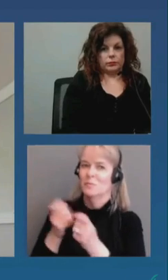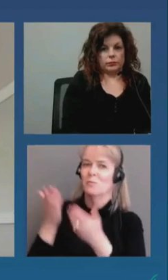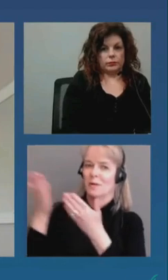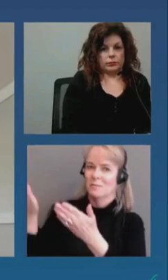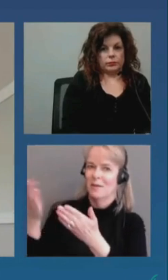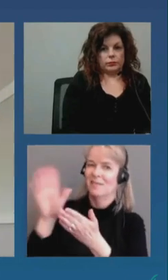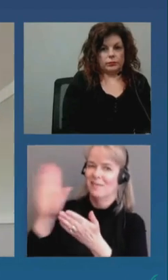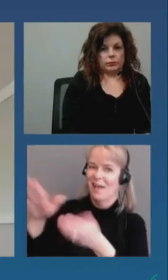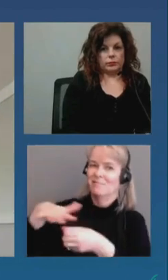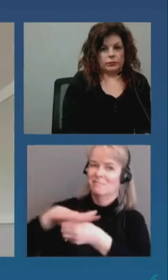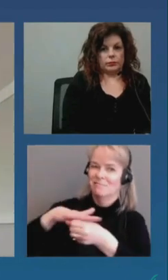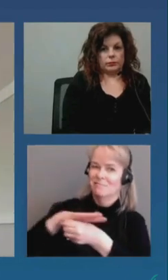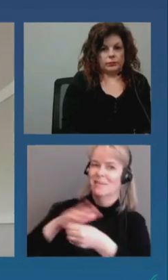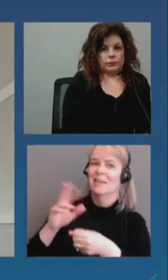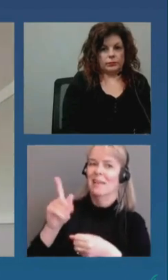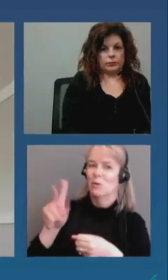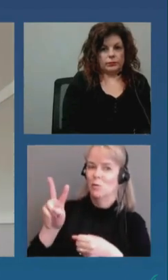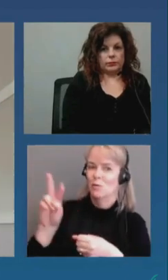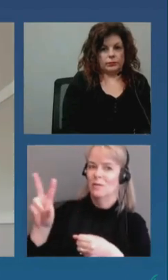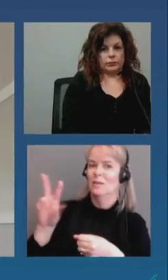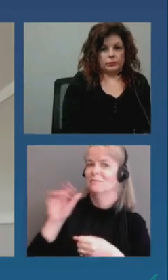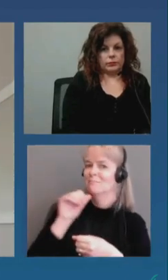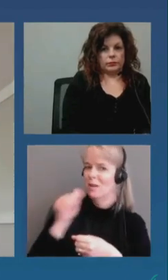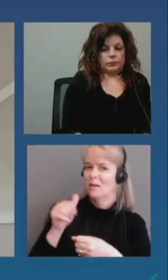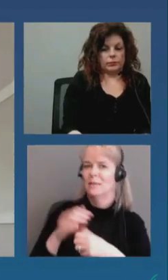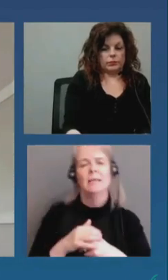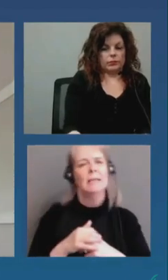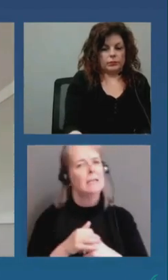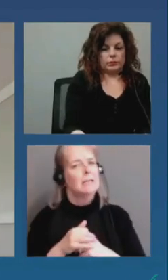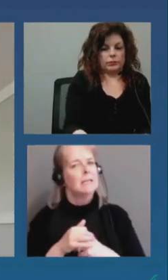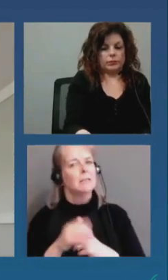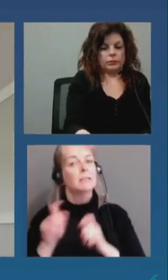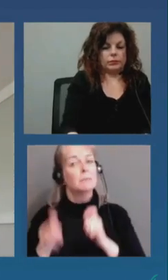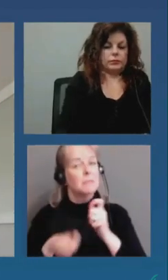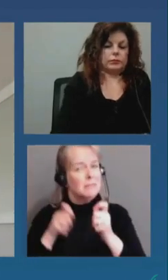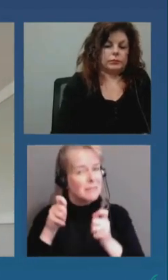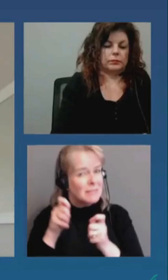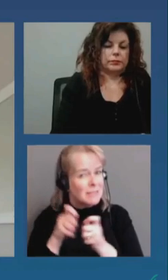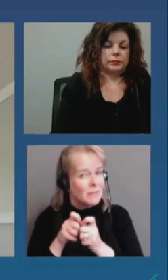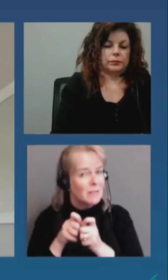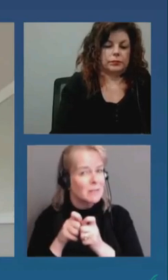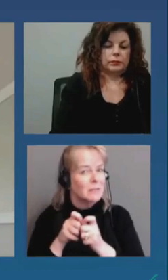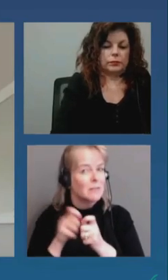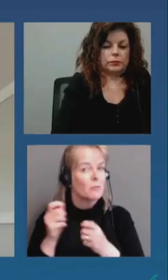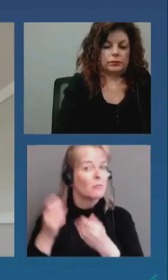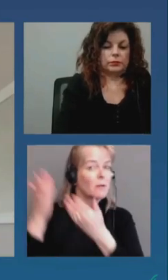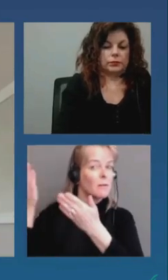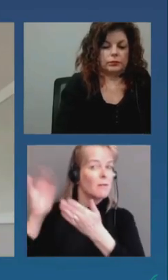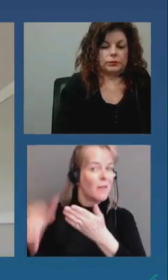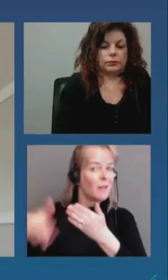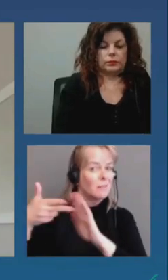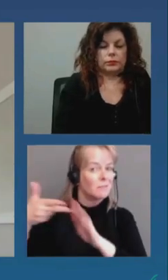You know, I think specifically, probably not specifically, but in terms of the approach in general,